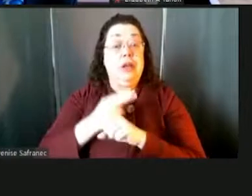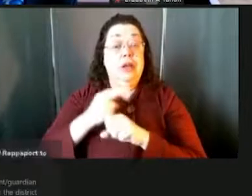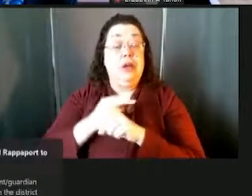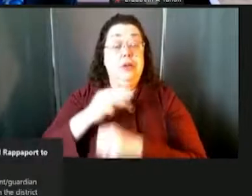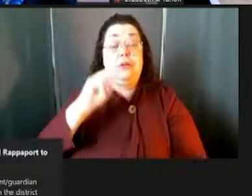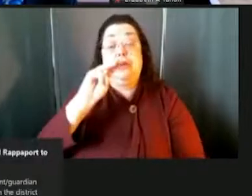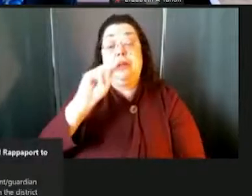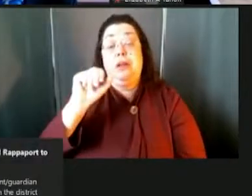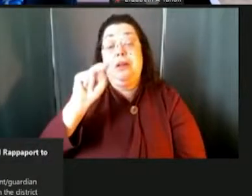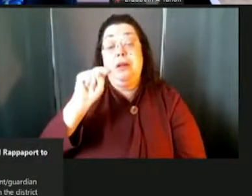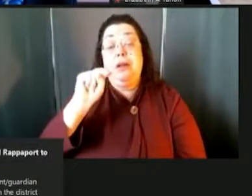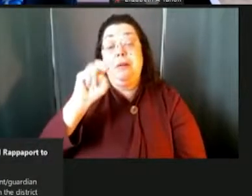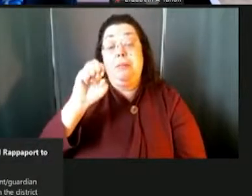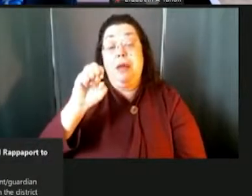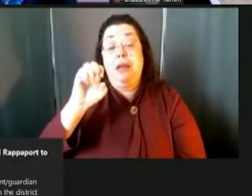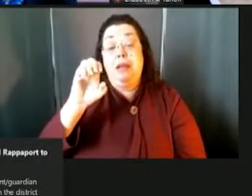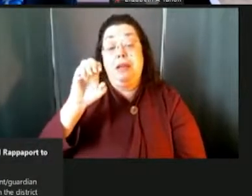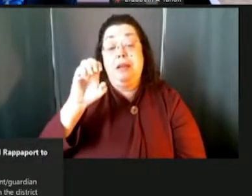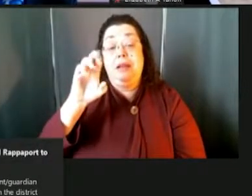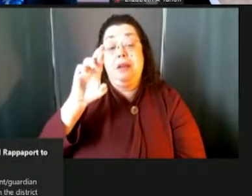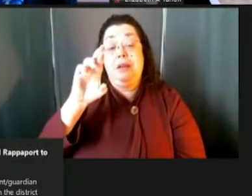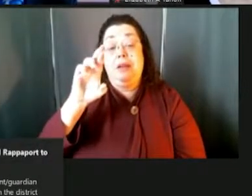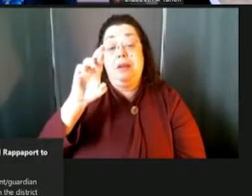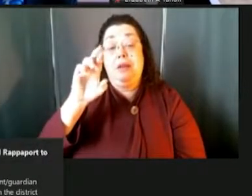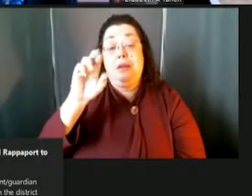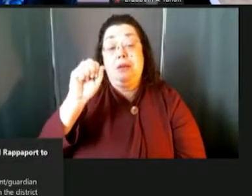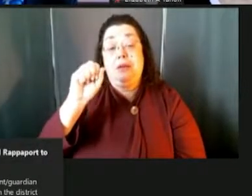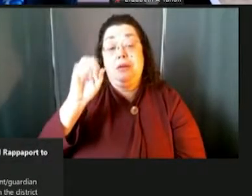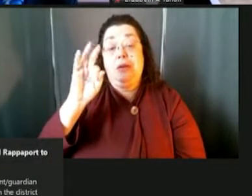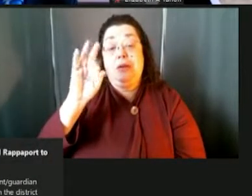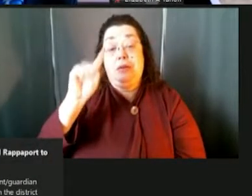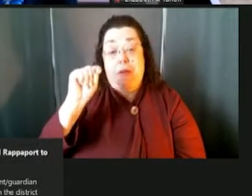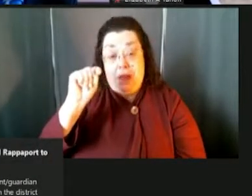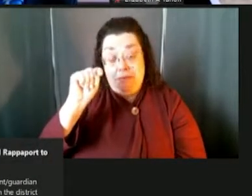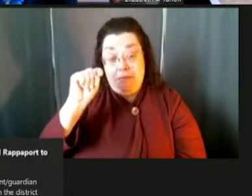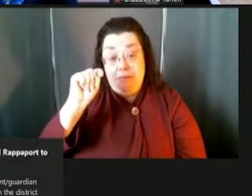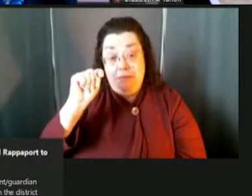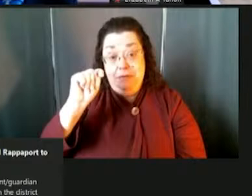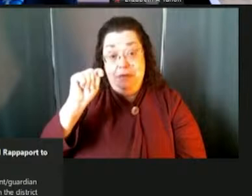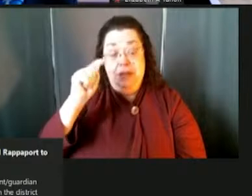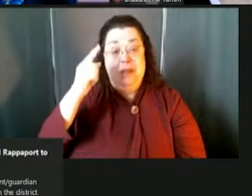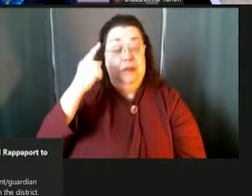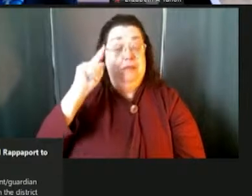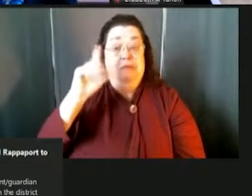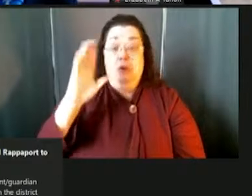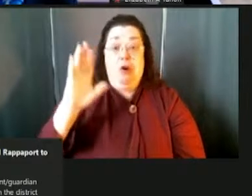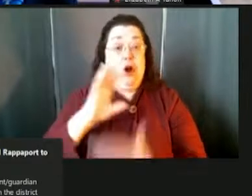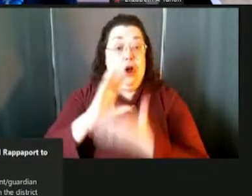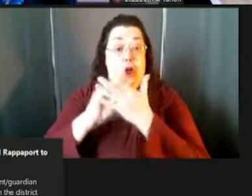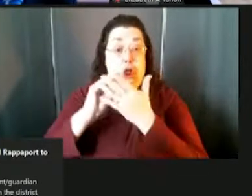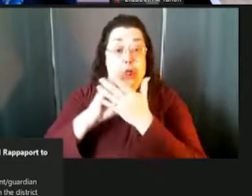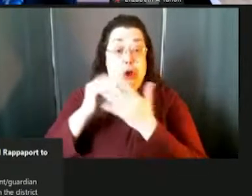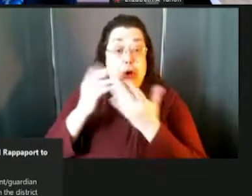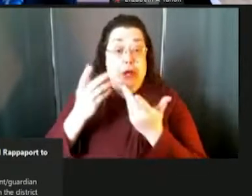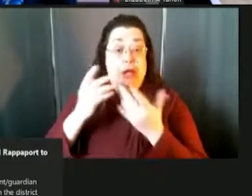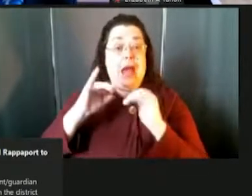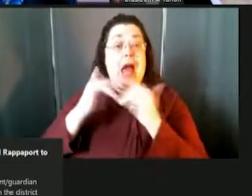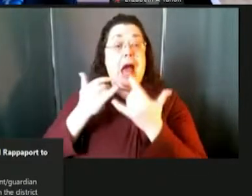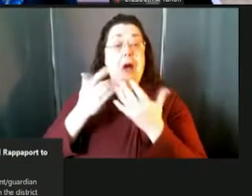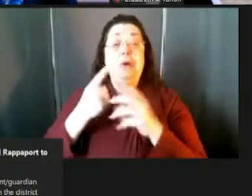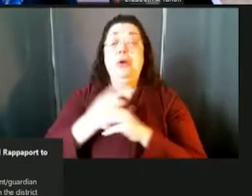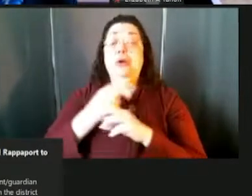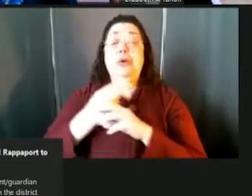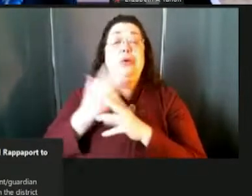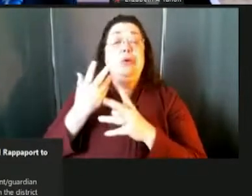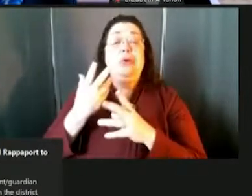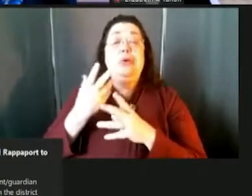fourth grade math classroom to, you know, things like, you know, how do you use Google meet and differentiate instruction when kids are in front